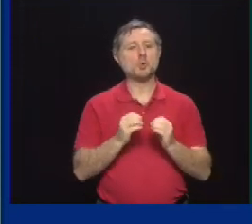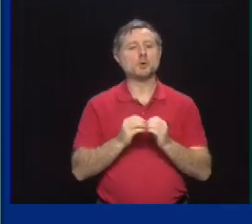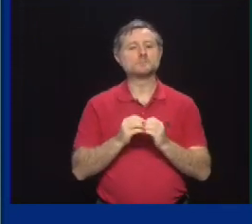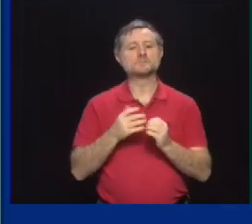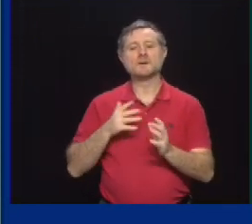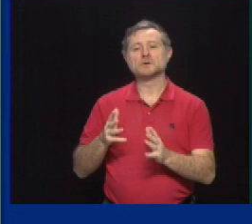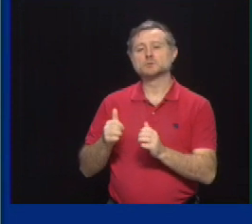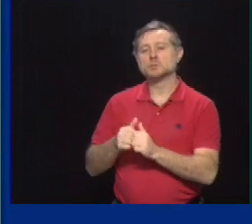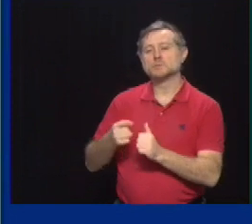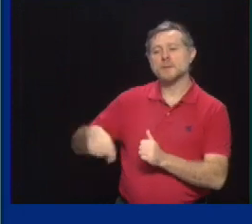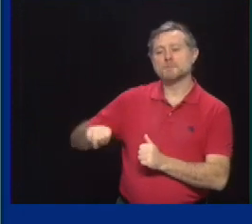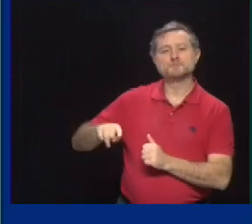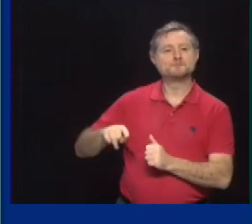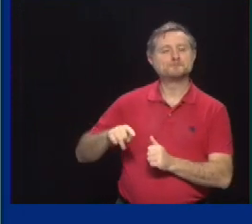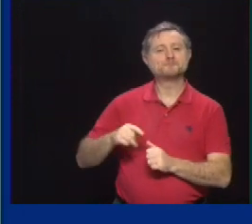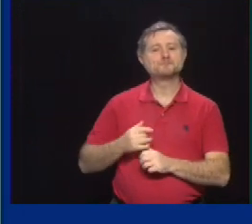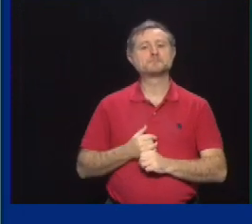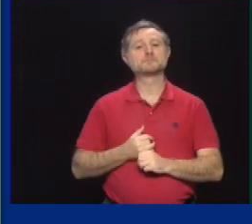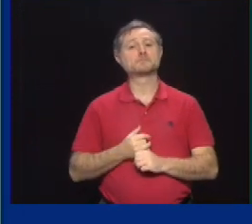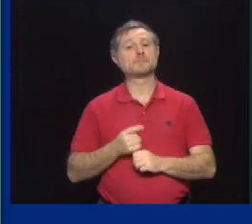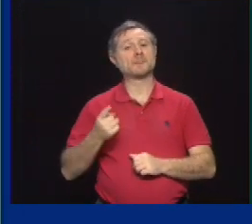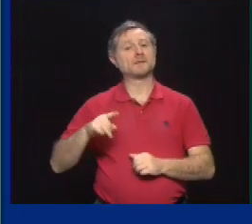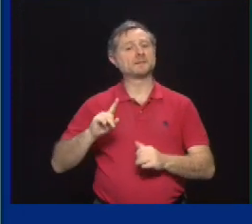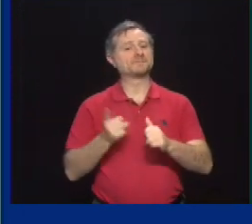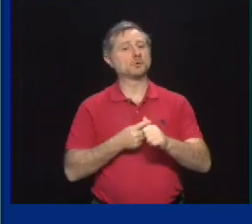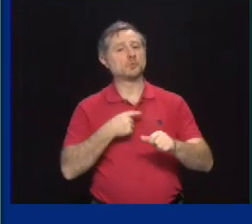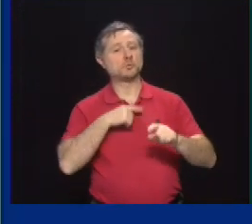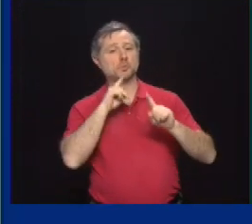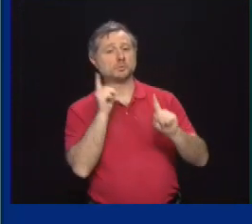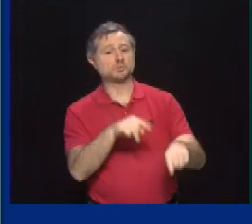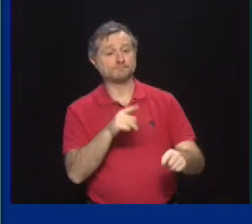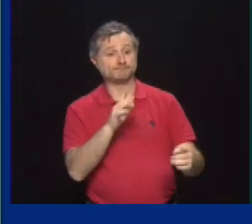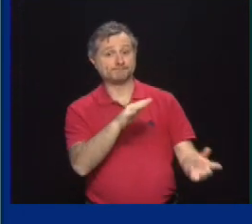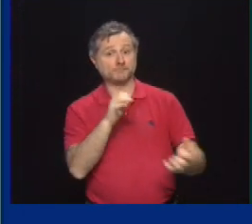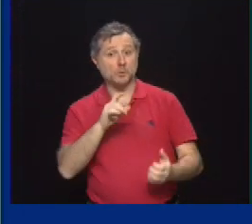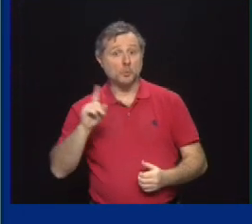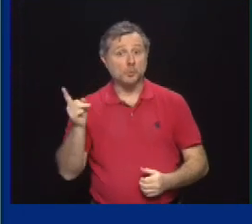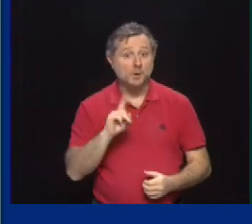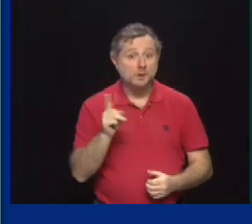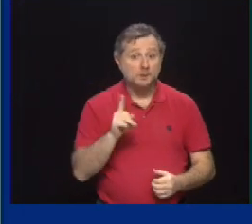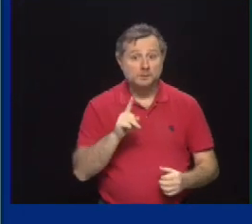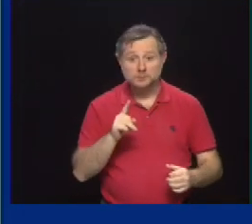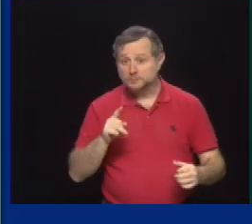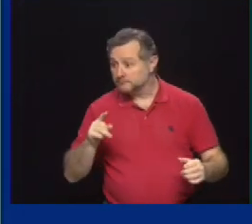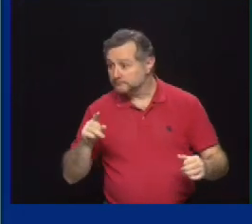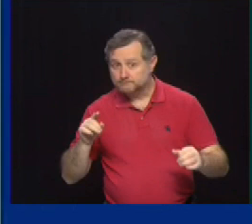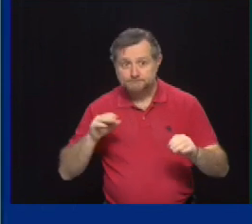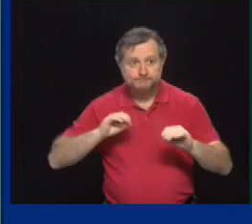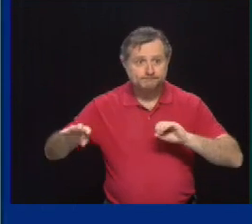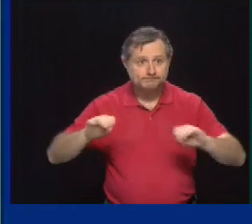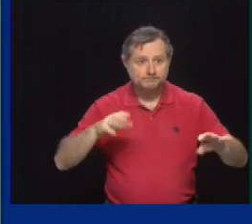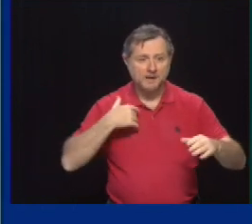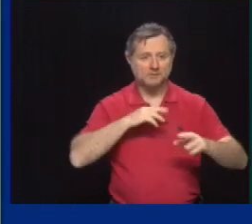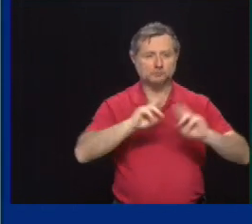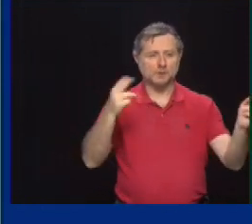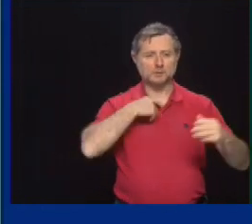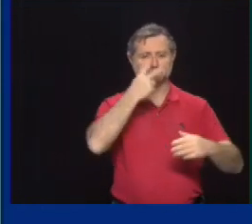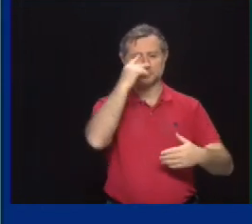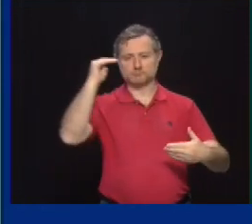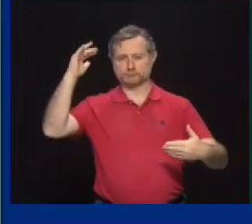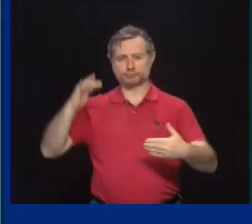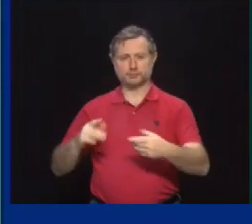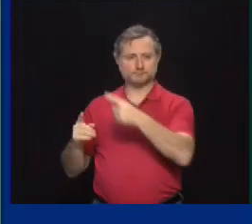wave of the regions, how many are going. This is where they're going. You can go through the list here to see the pre-orders from New York State.